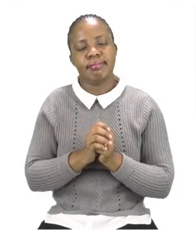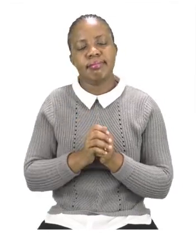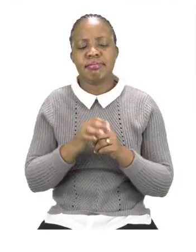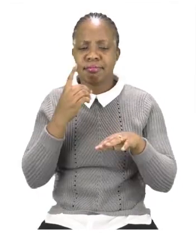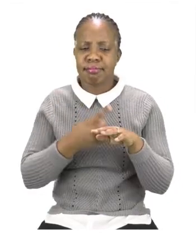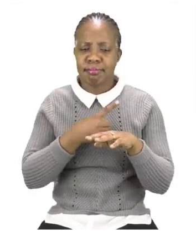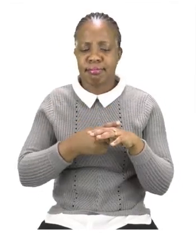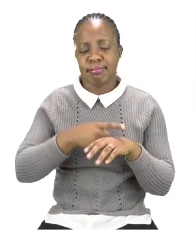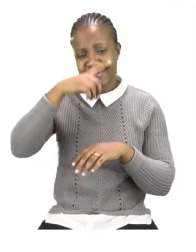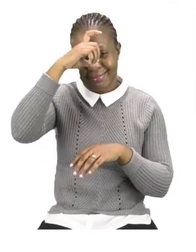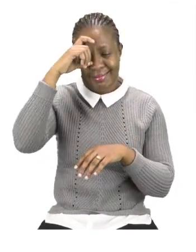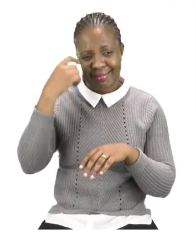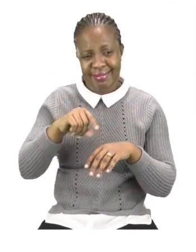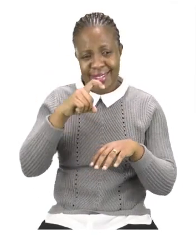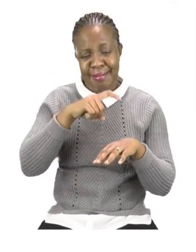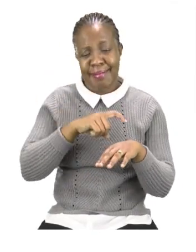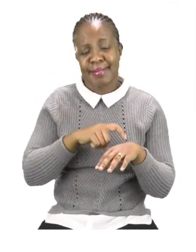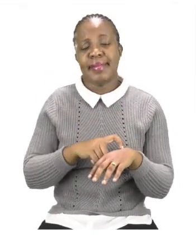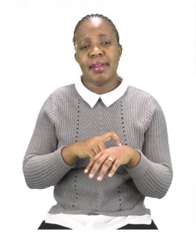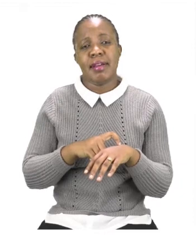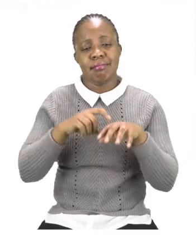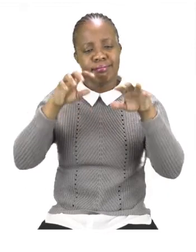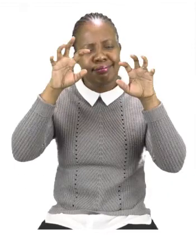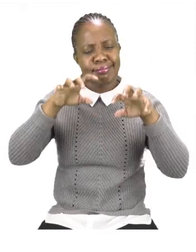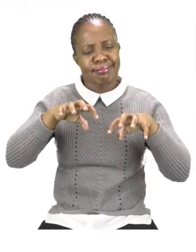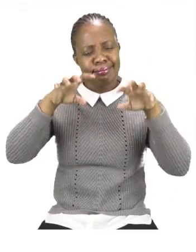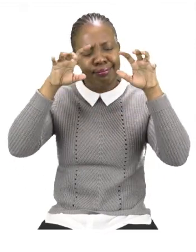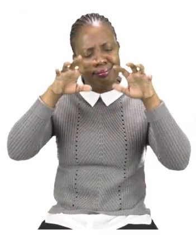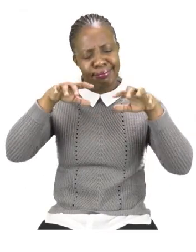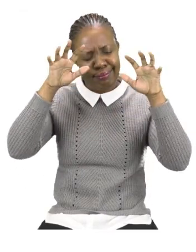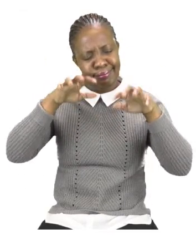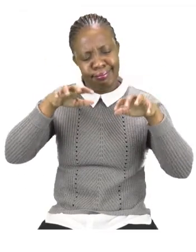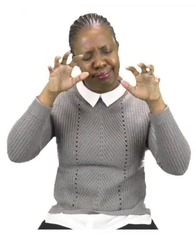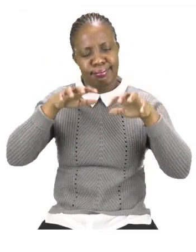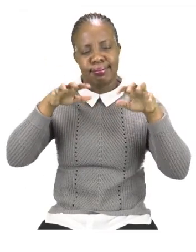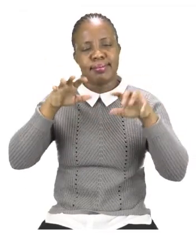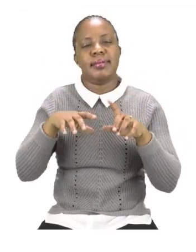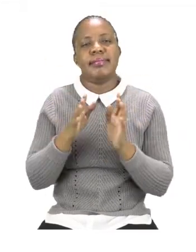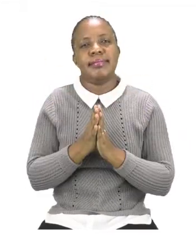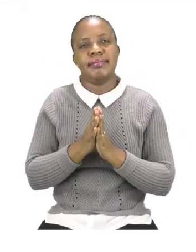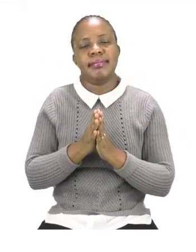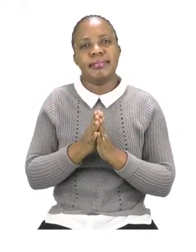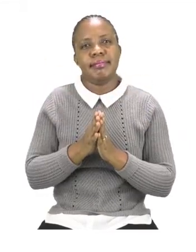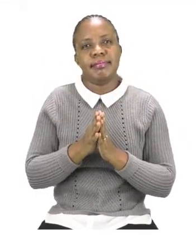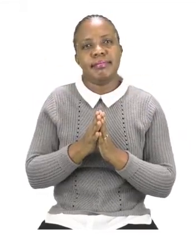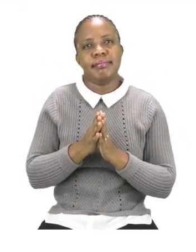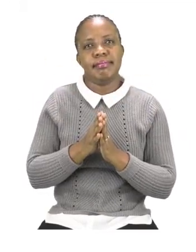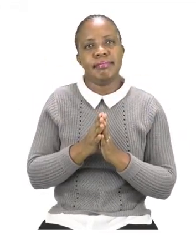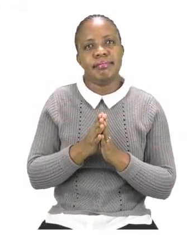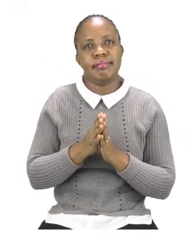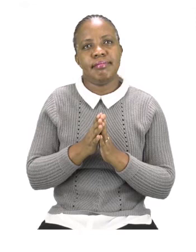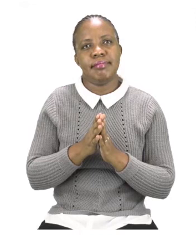summer. And rain are little, little drops, just like the ones that are around our vocabulary words.